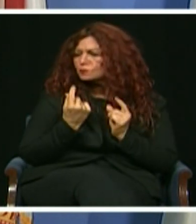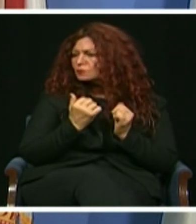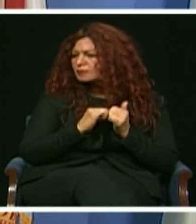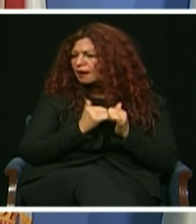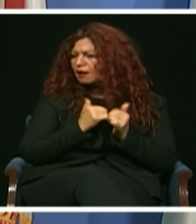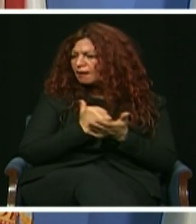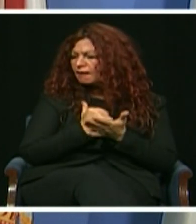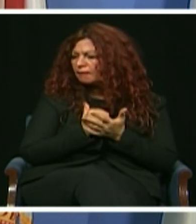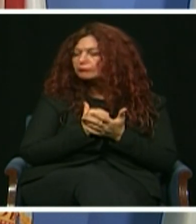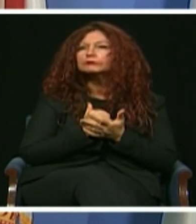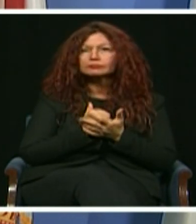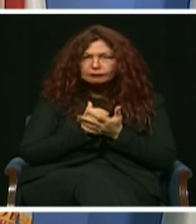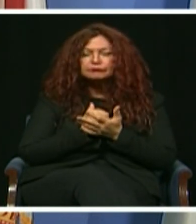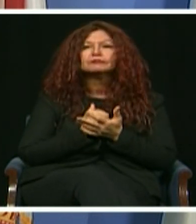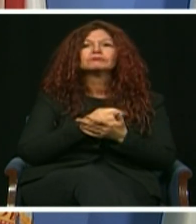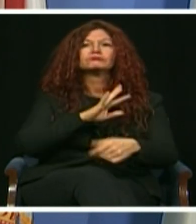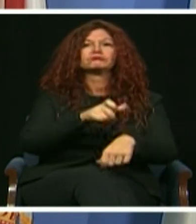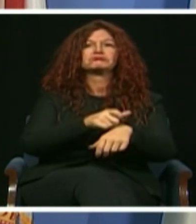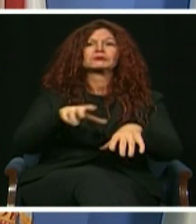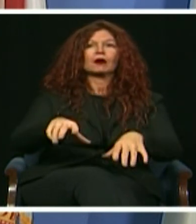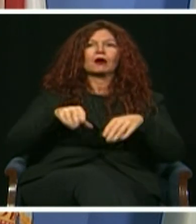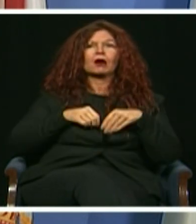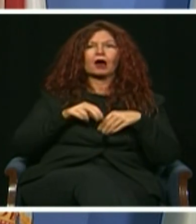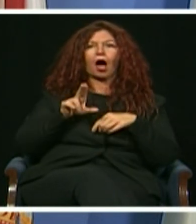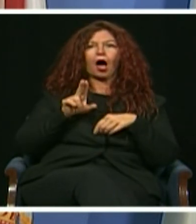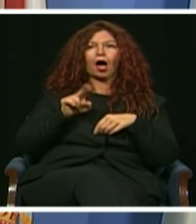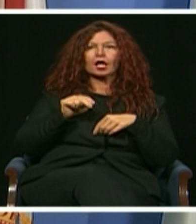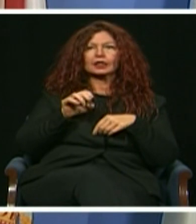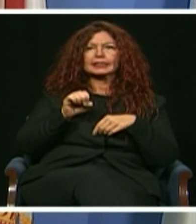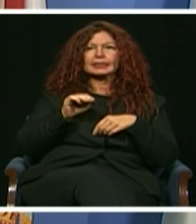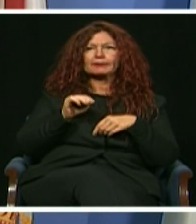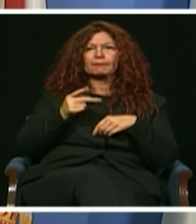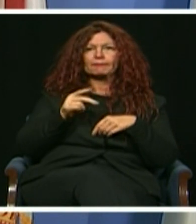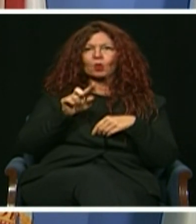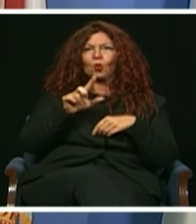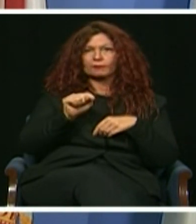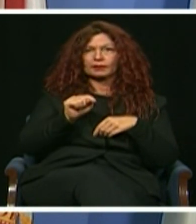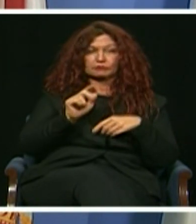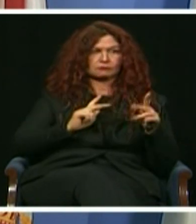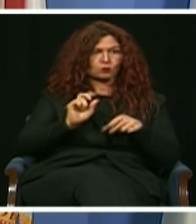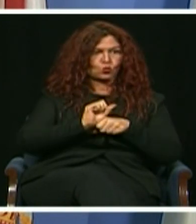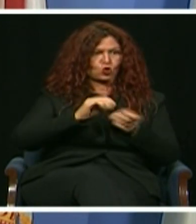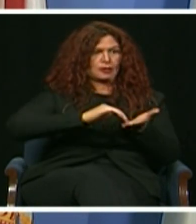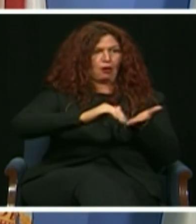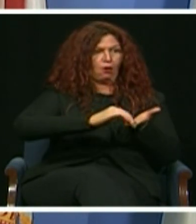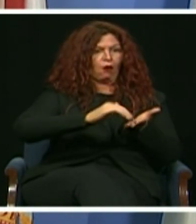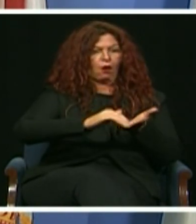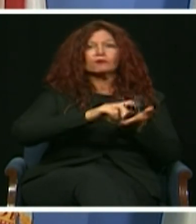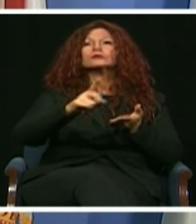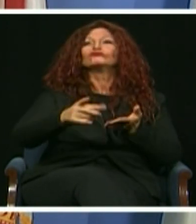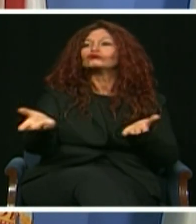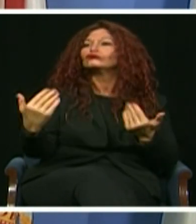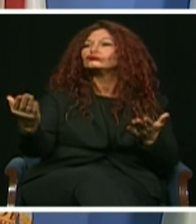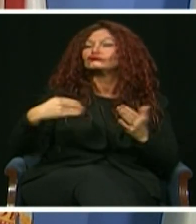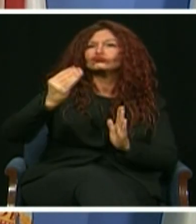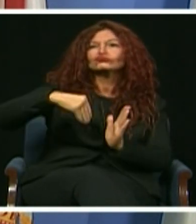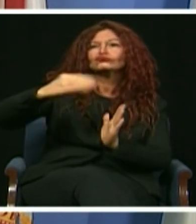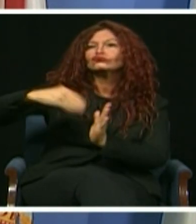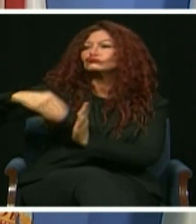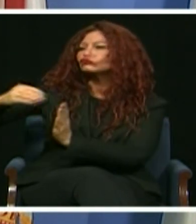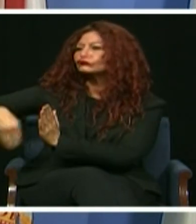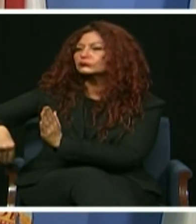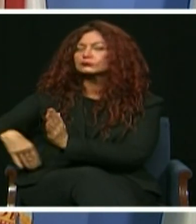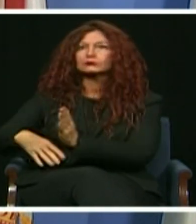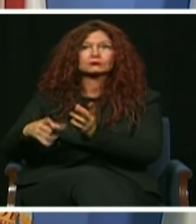applications and helped our children adjust to online learning by providing more than 20,000 free virtual tutoring sessions.